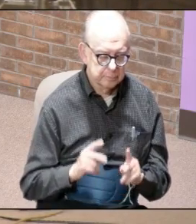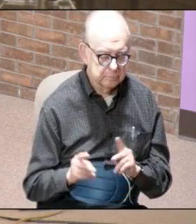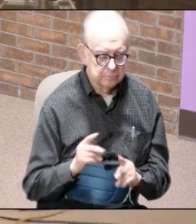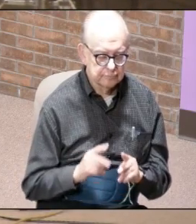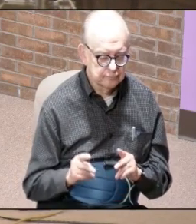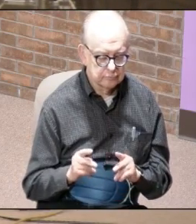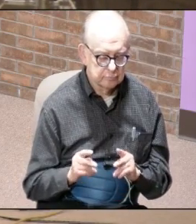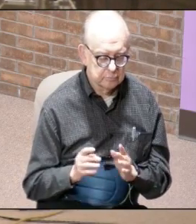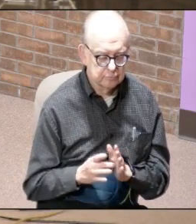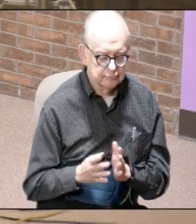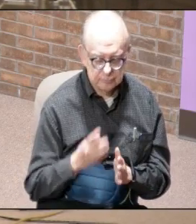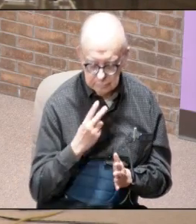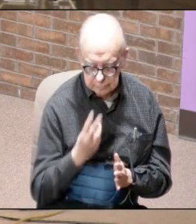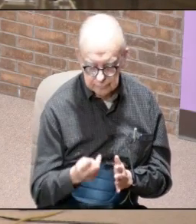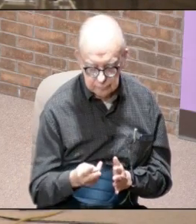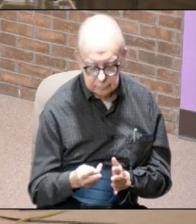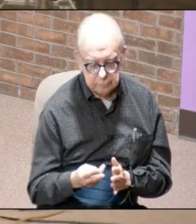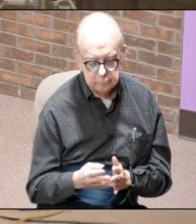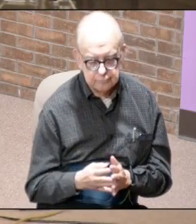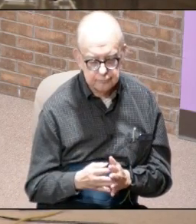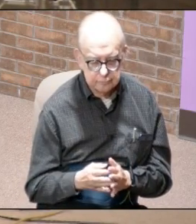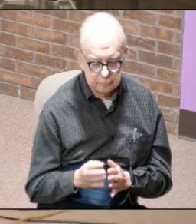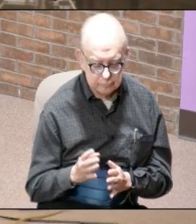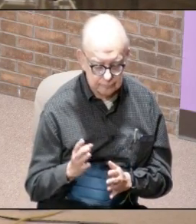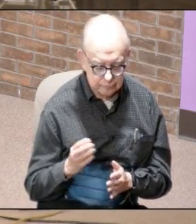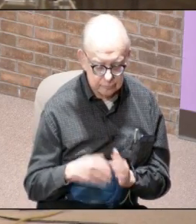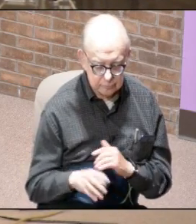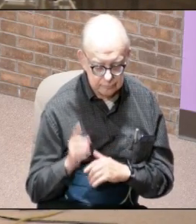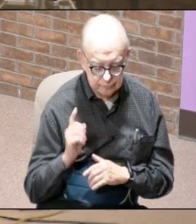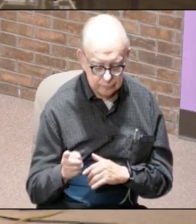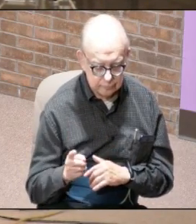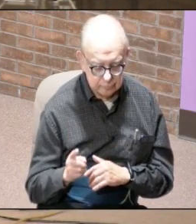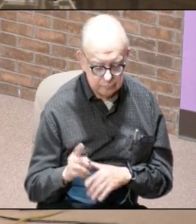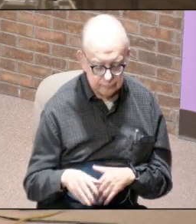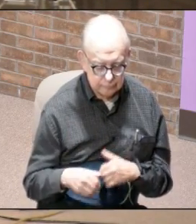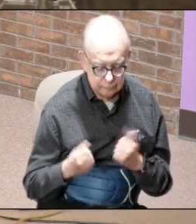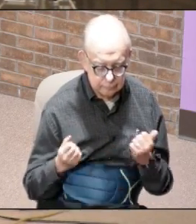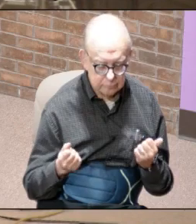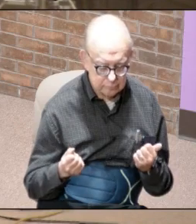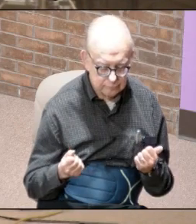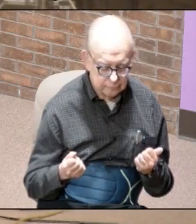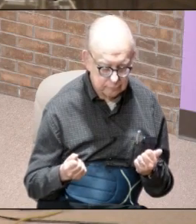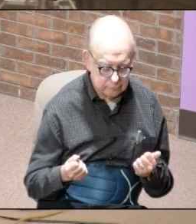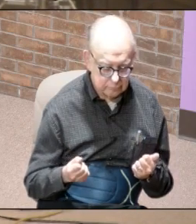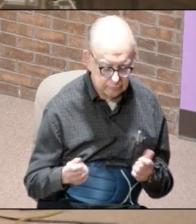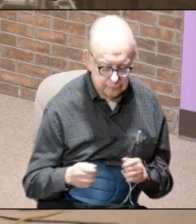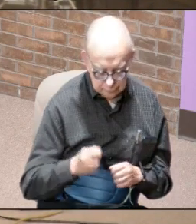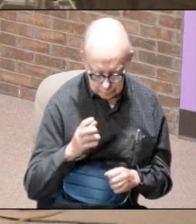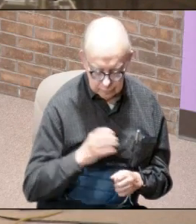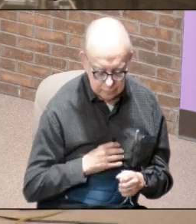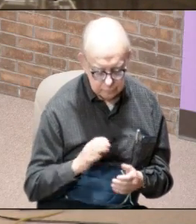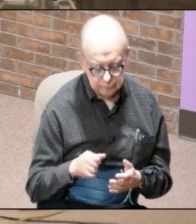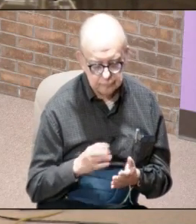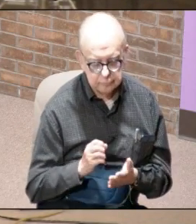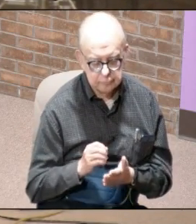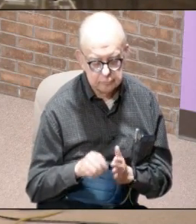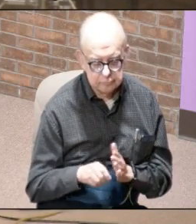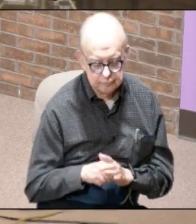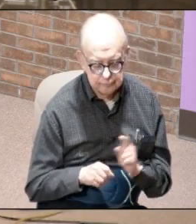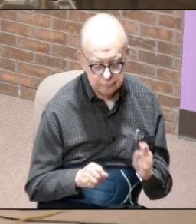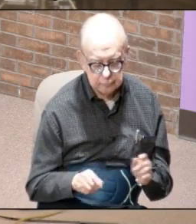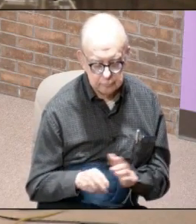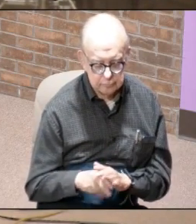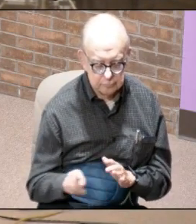Isaiah John declared this he says in him was life and that life was the light of man in John chapter 1 verse number 4